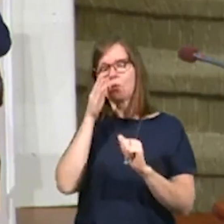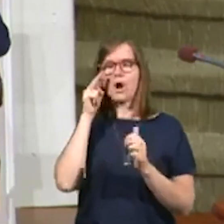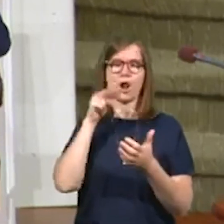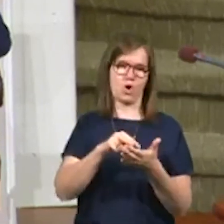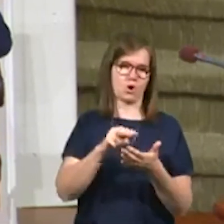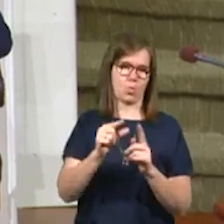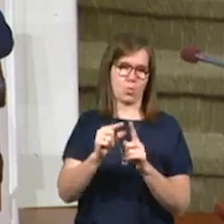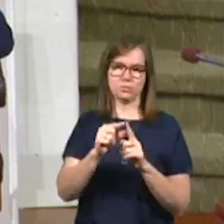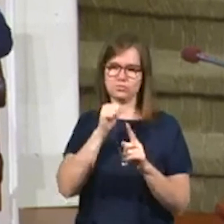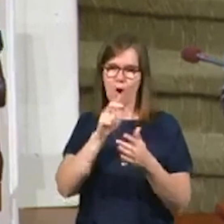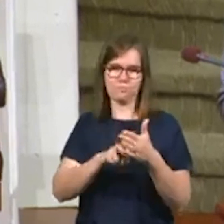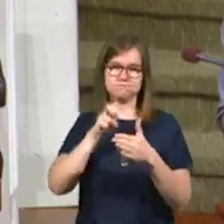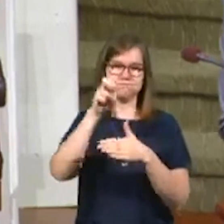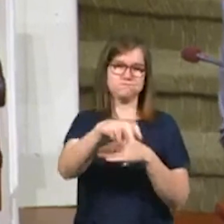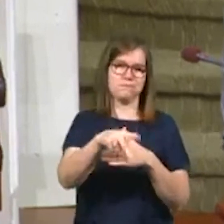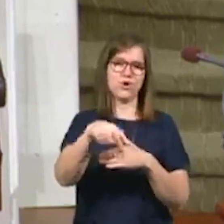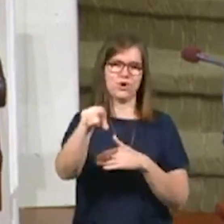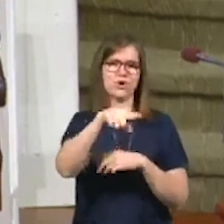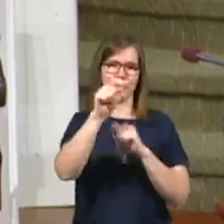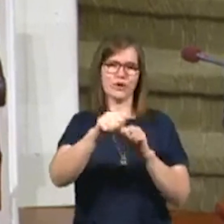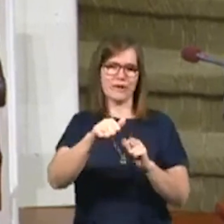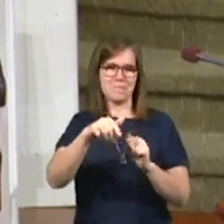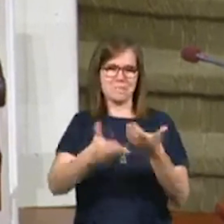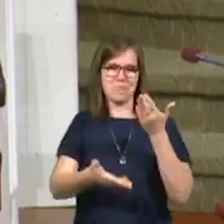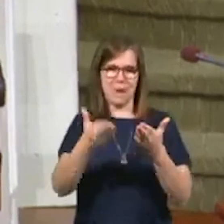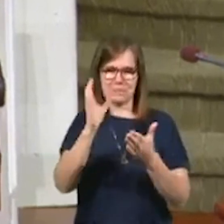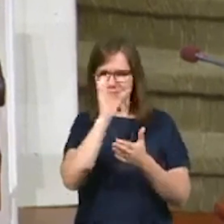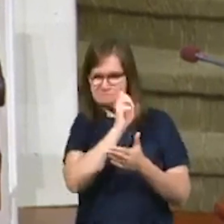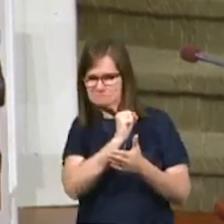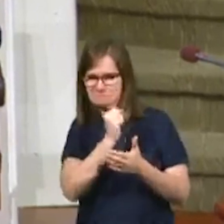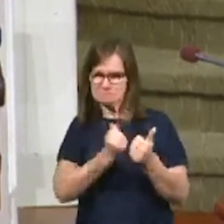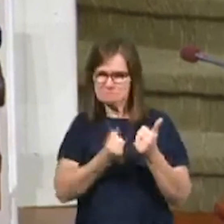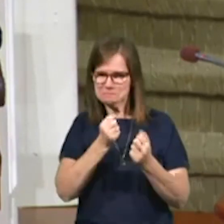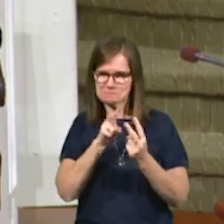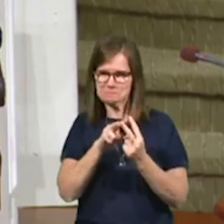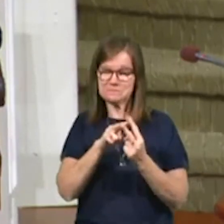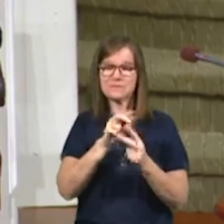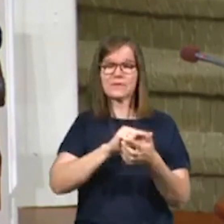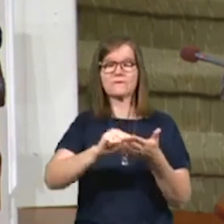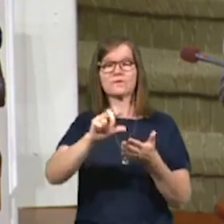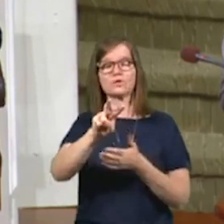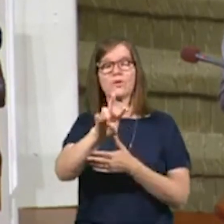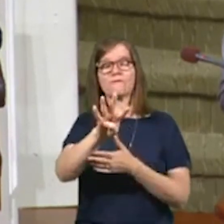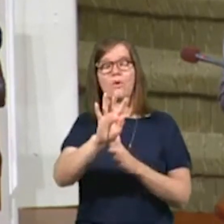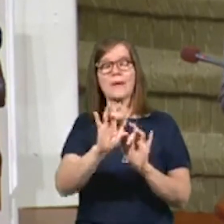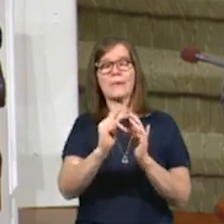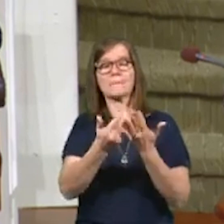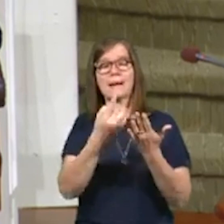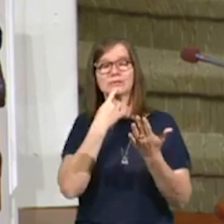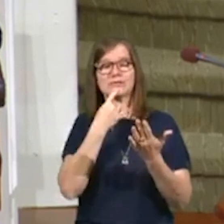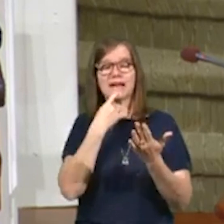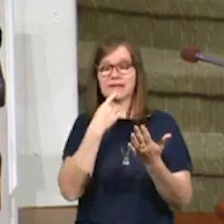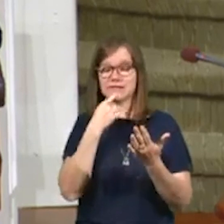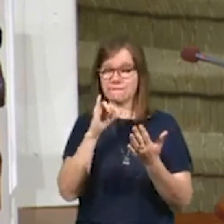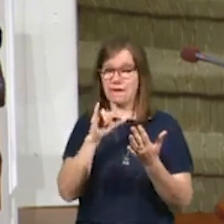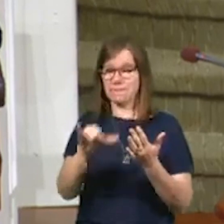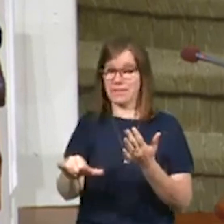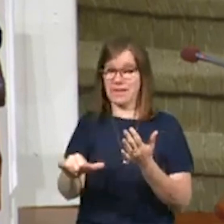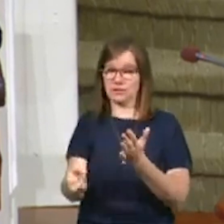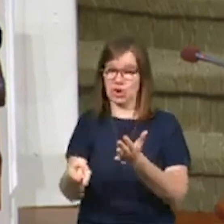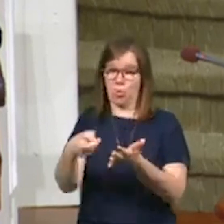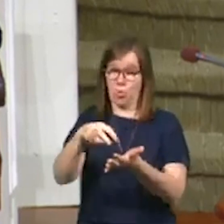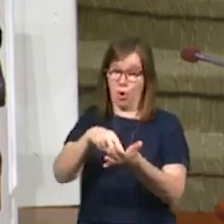moment. Don't get ahead of me because you could probably find them, but look if you would at verse number 24, the Bible says, from thence he arose and